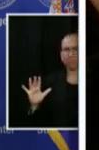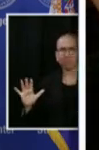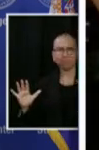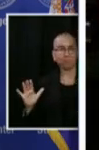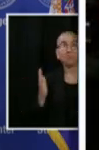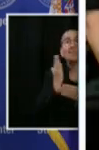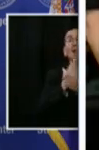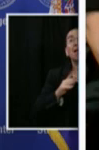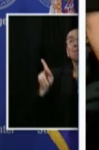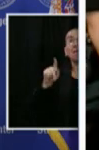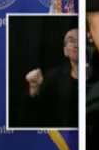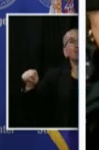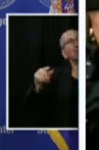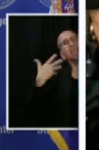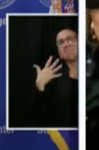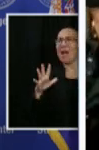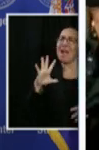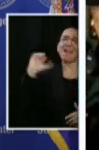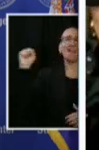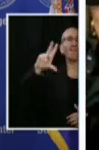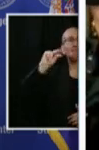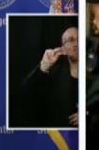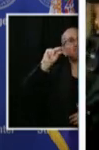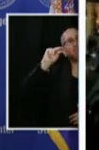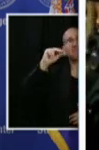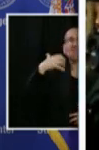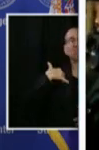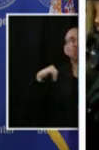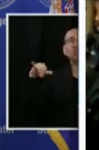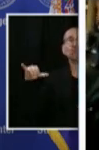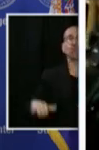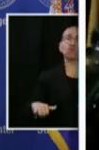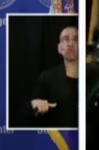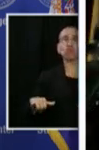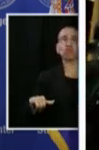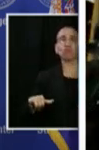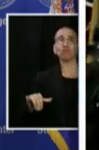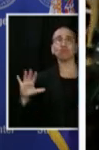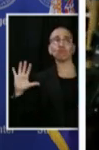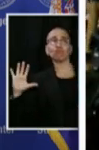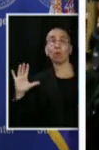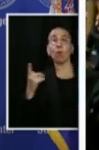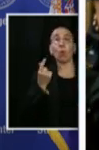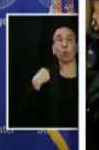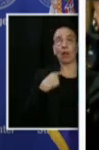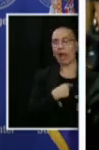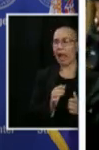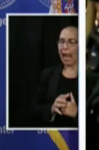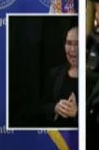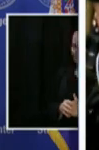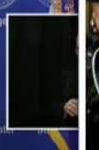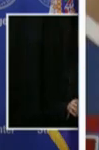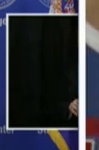clearly there by design. And we made, I think, good decisions throughout.